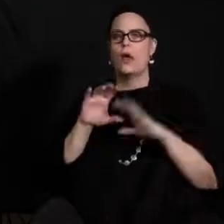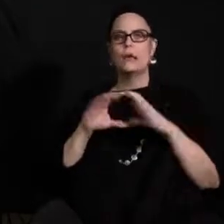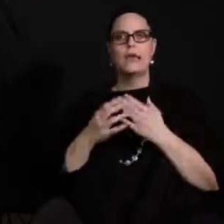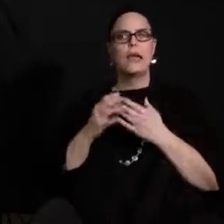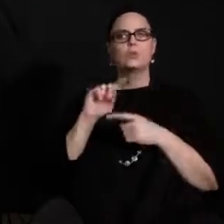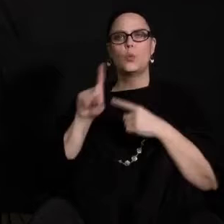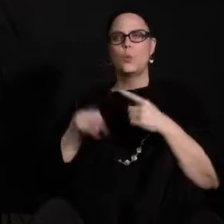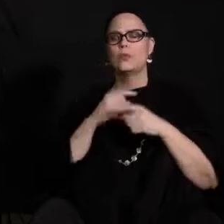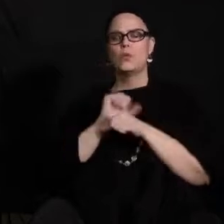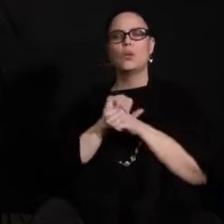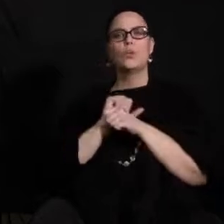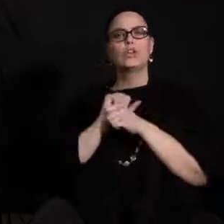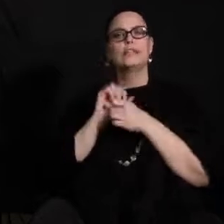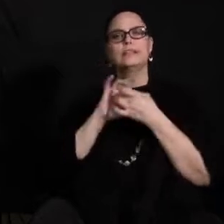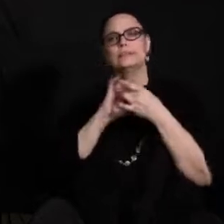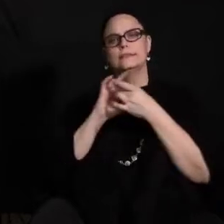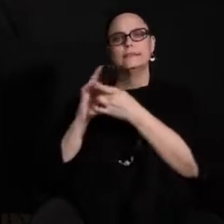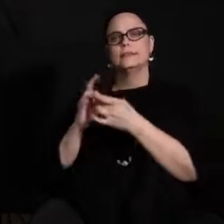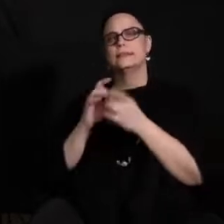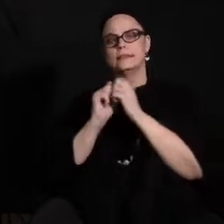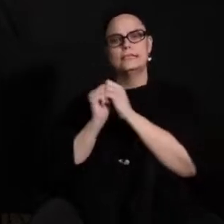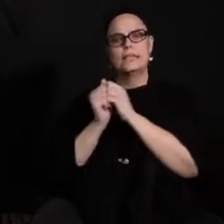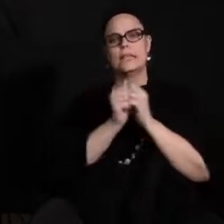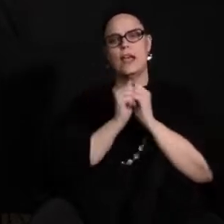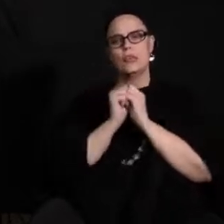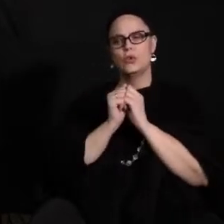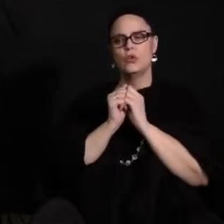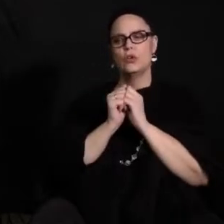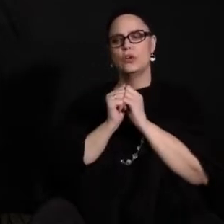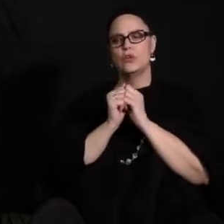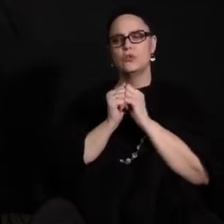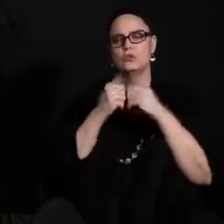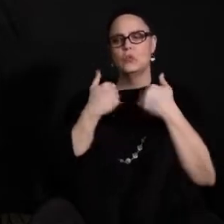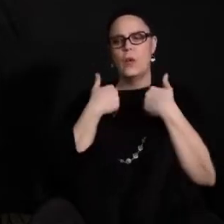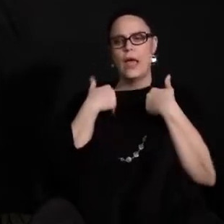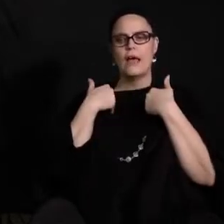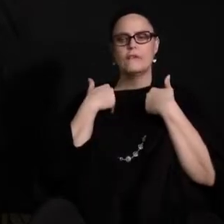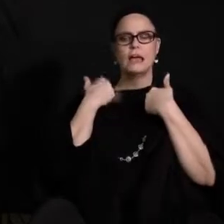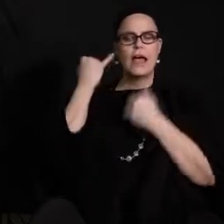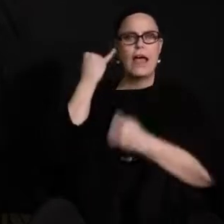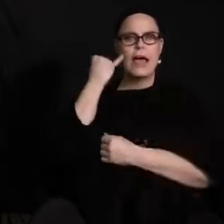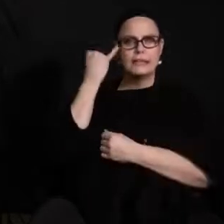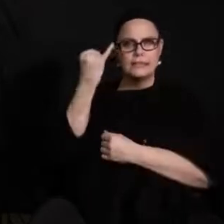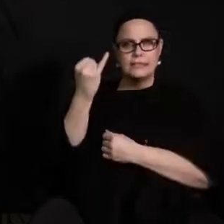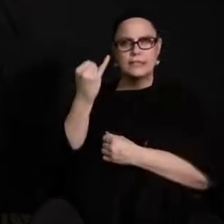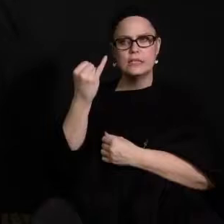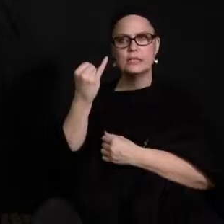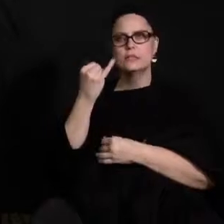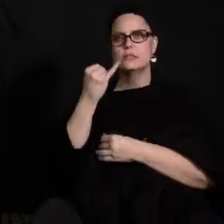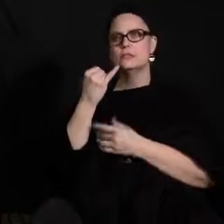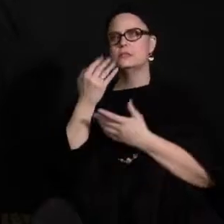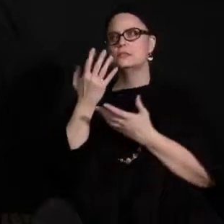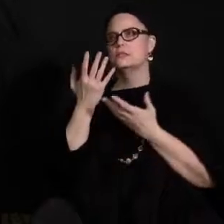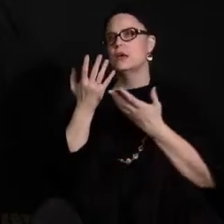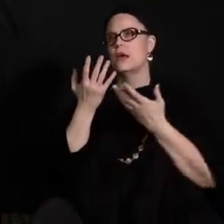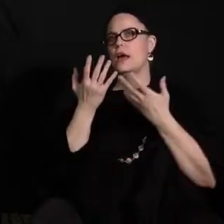they're where they're working together to to bring around um the idea that they're they're having um